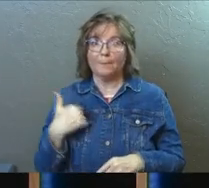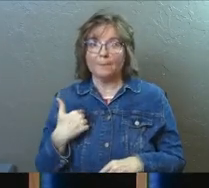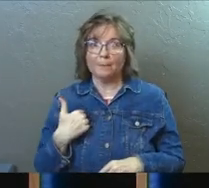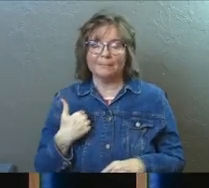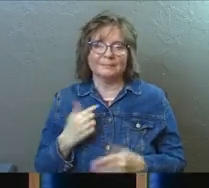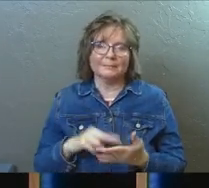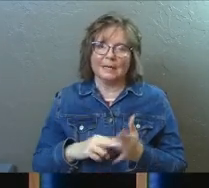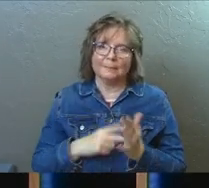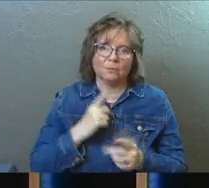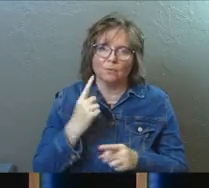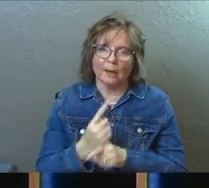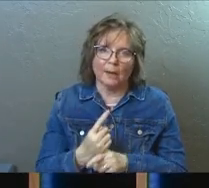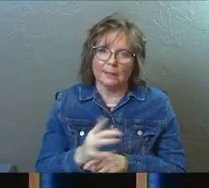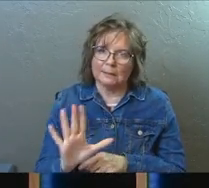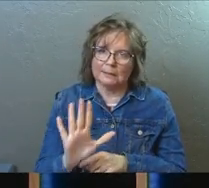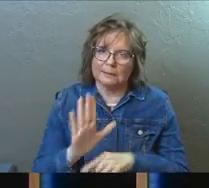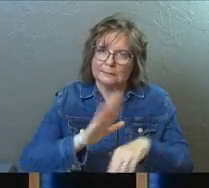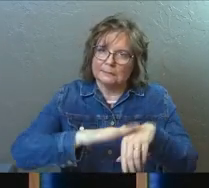doesn't mean they're right.